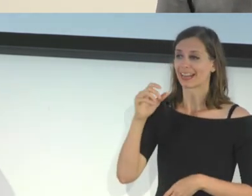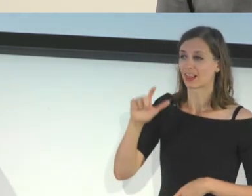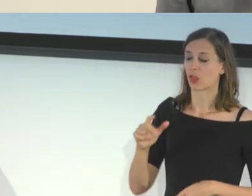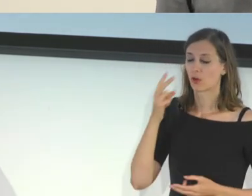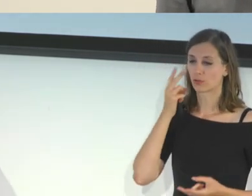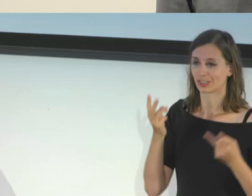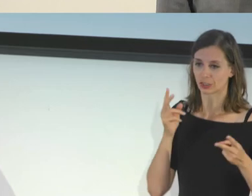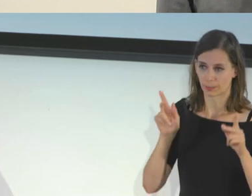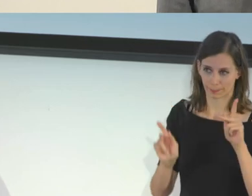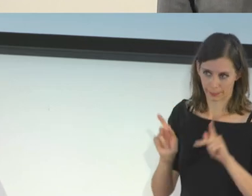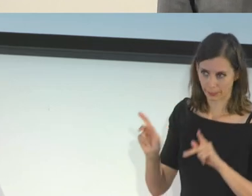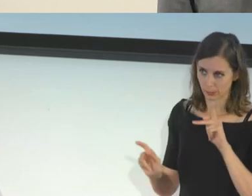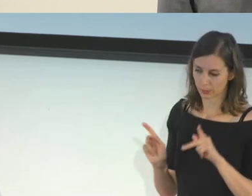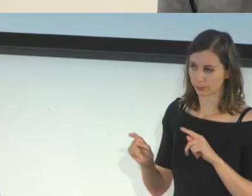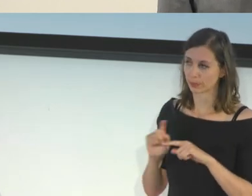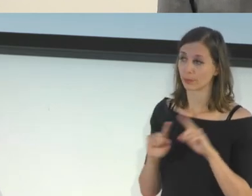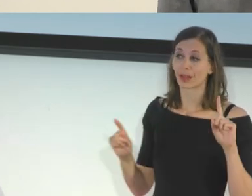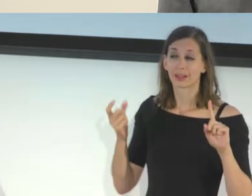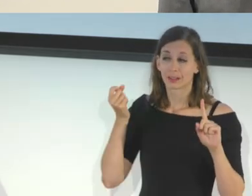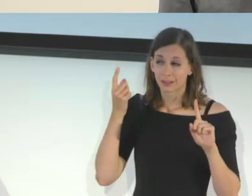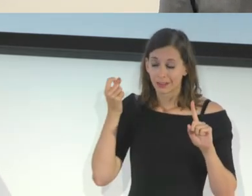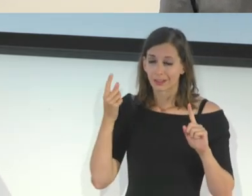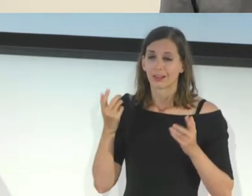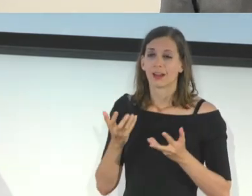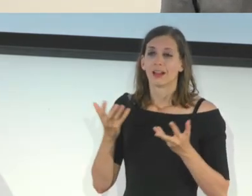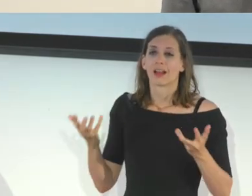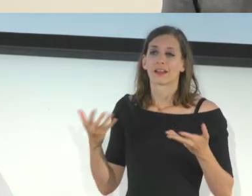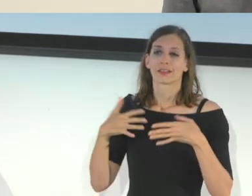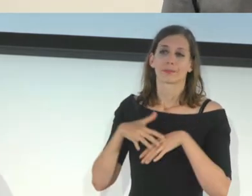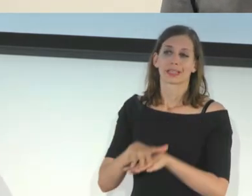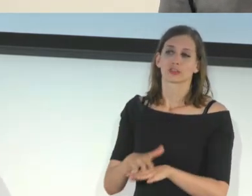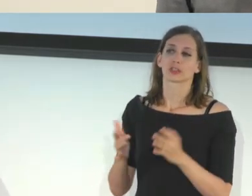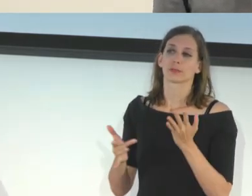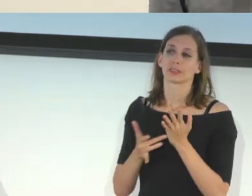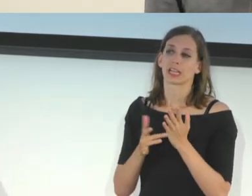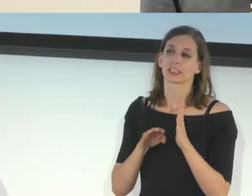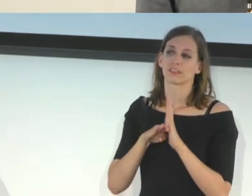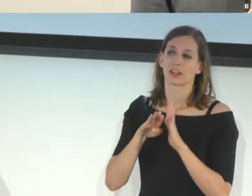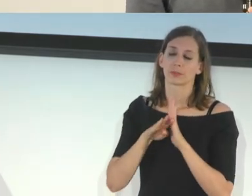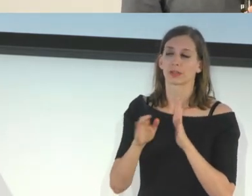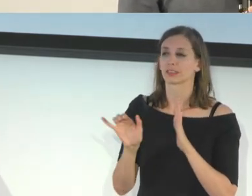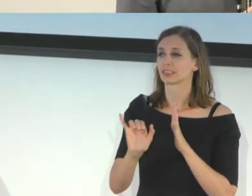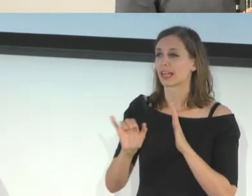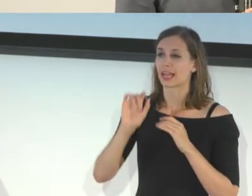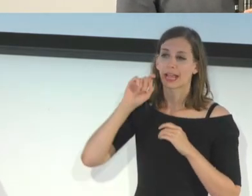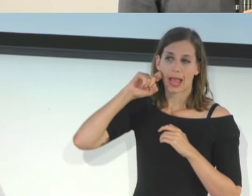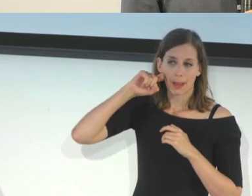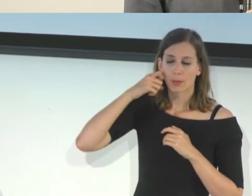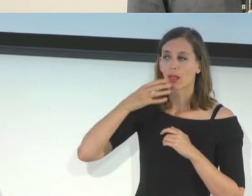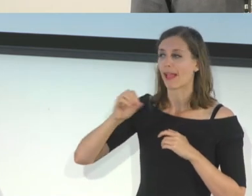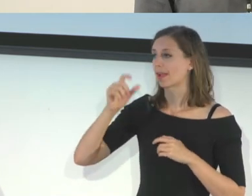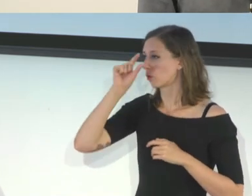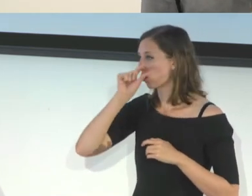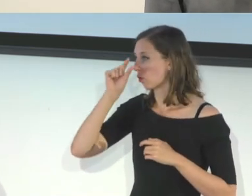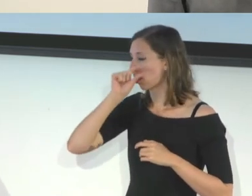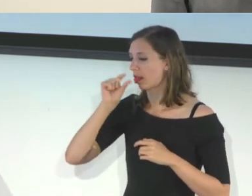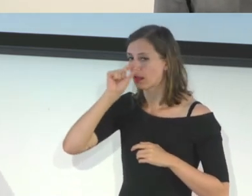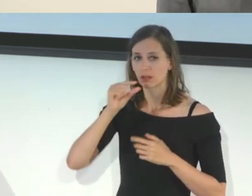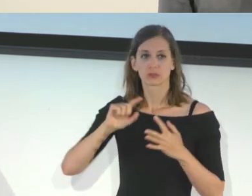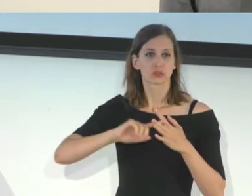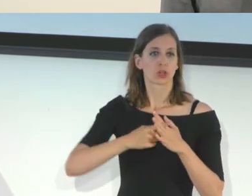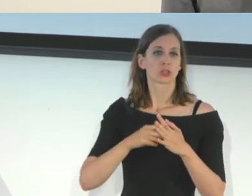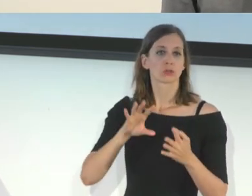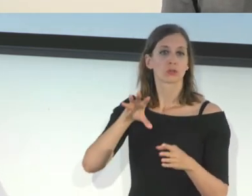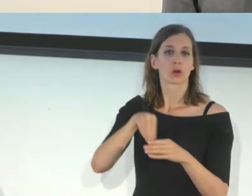However, a lot of the mainstream tech developers such as Apple and Google have started to incorporate some of this